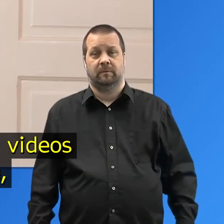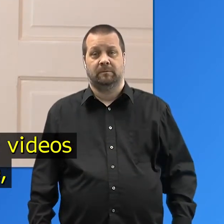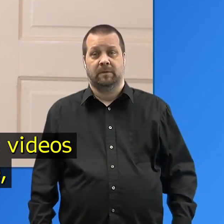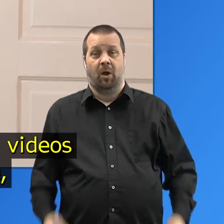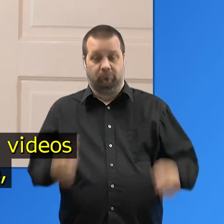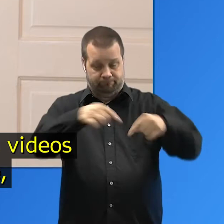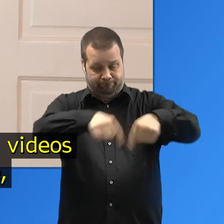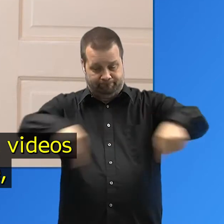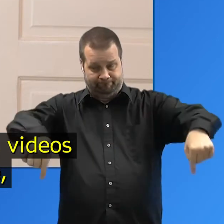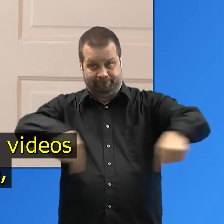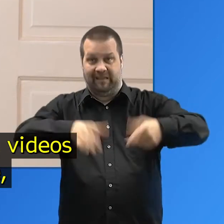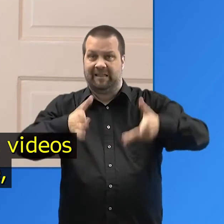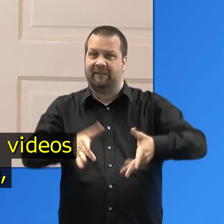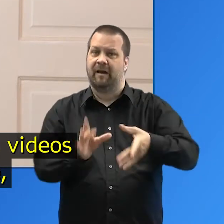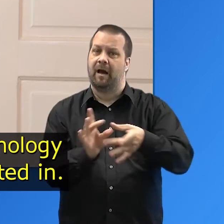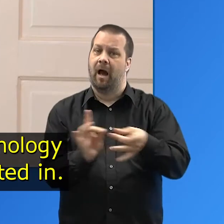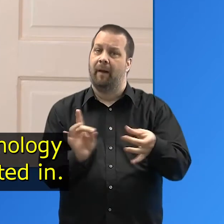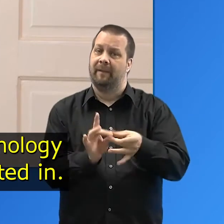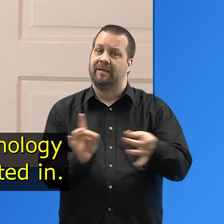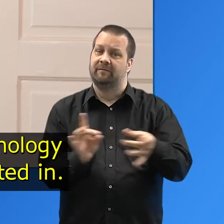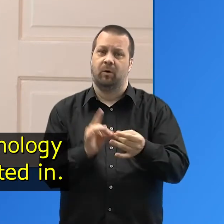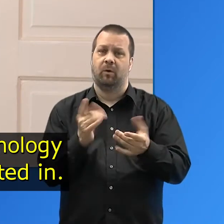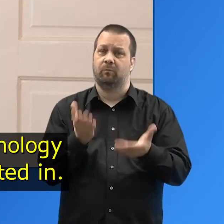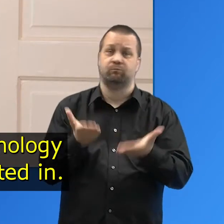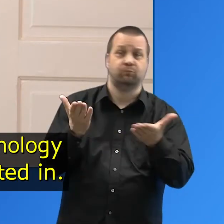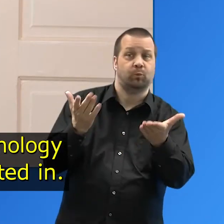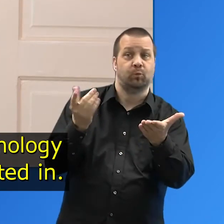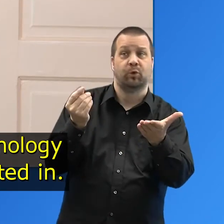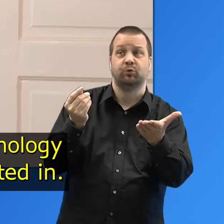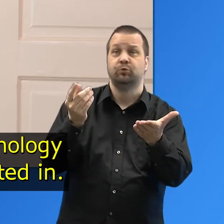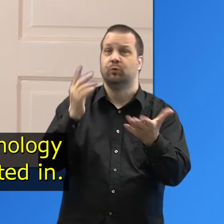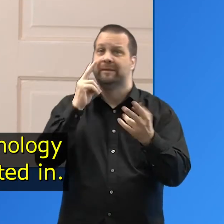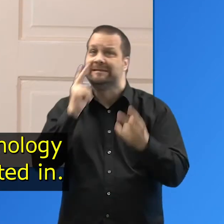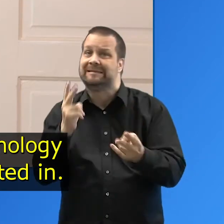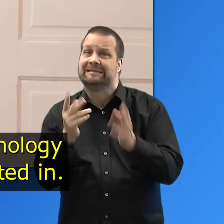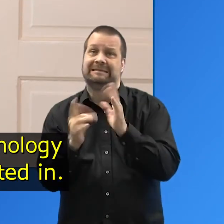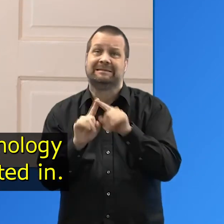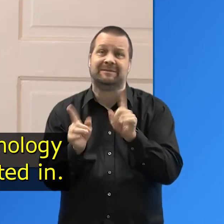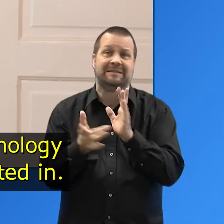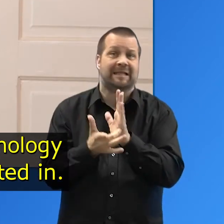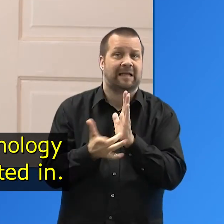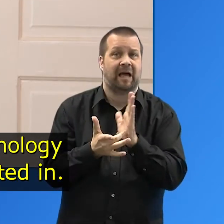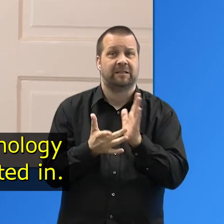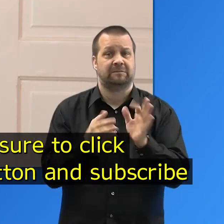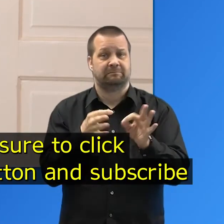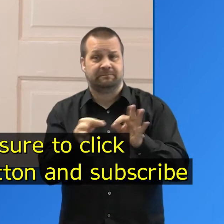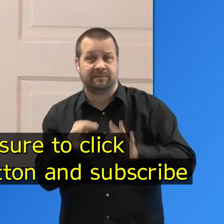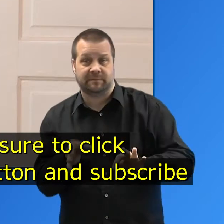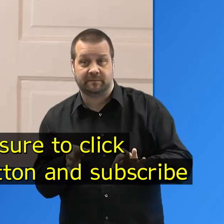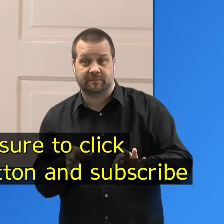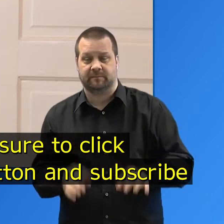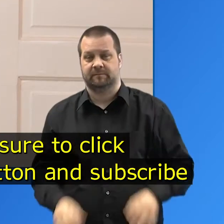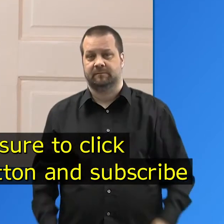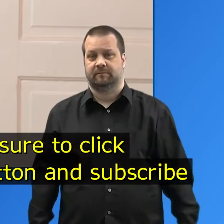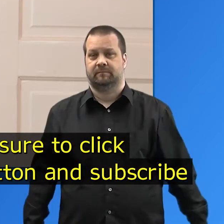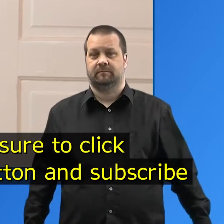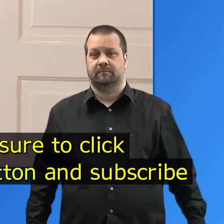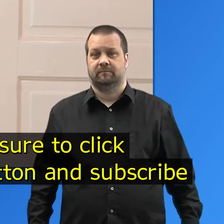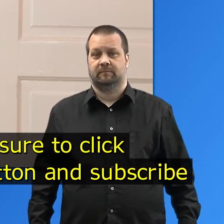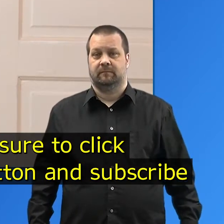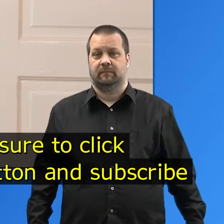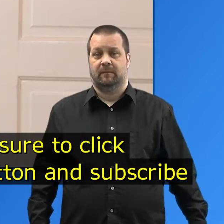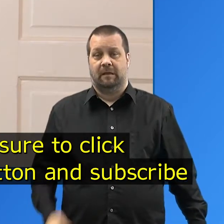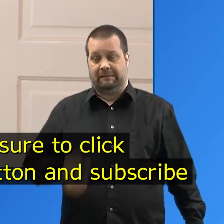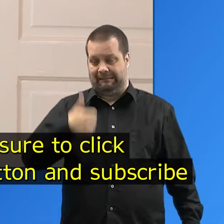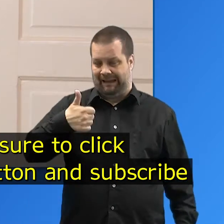for other Amazon Echo videos we should create or other areas of technology access you are interested in. And be sure to click